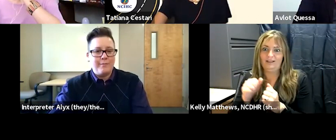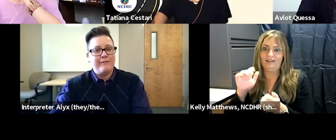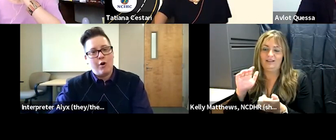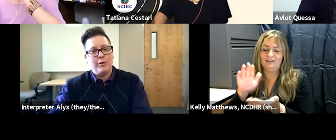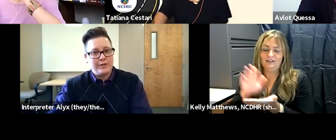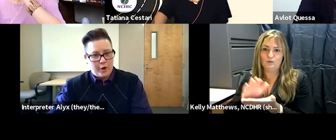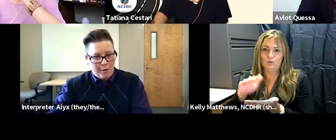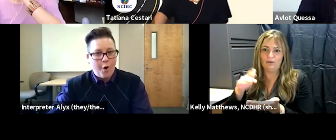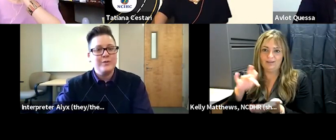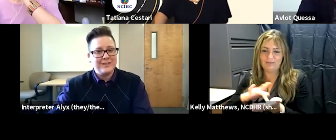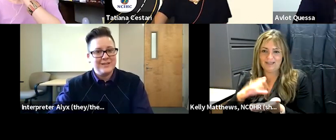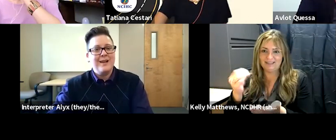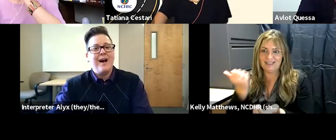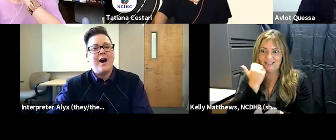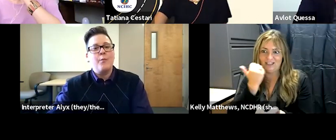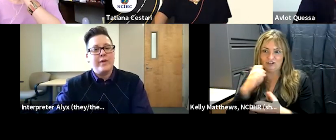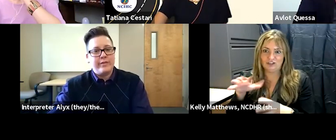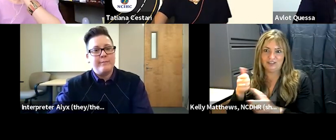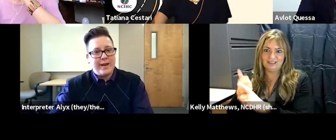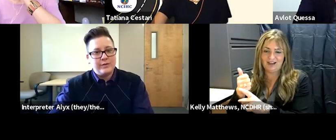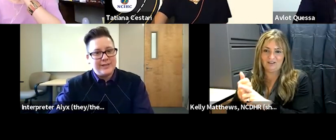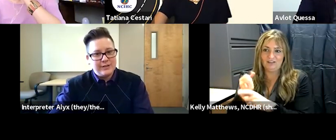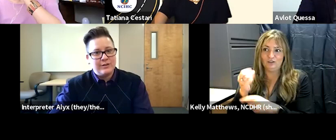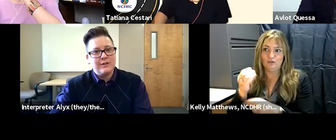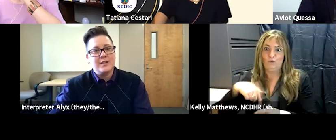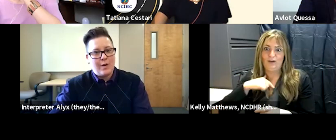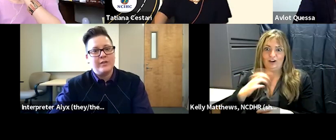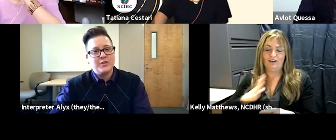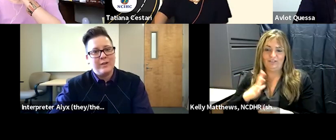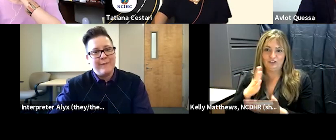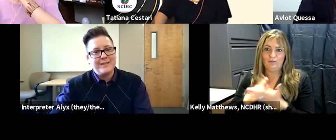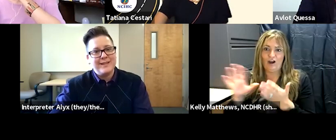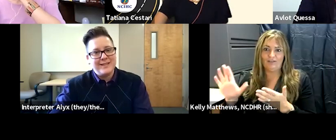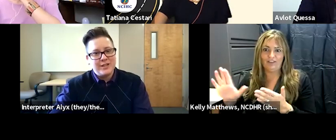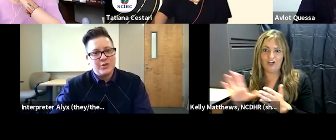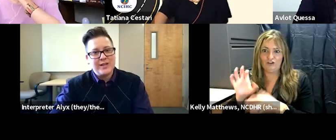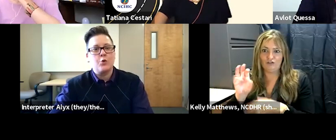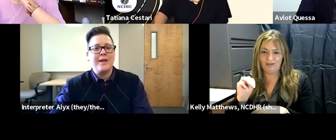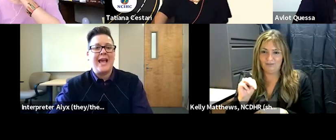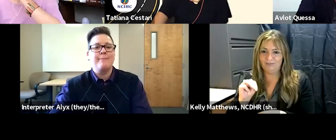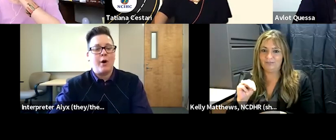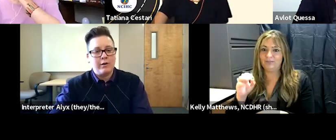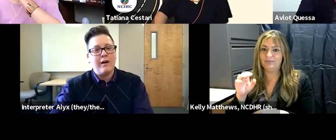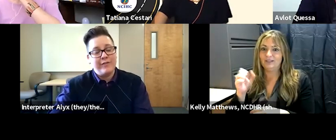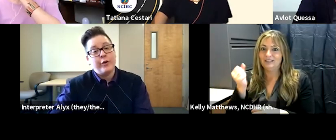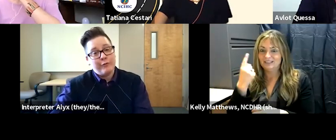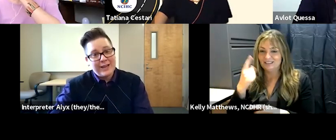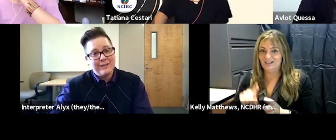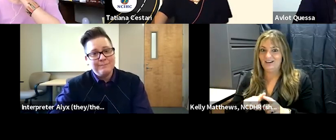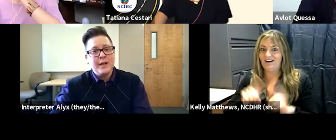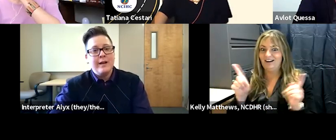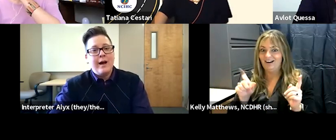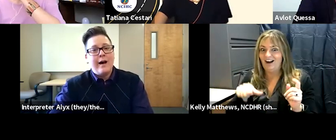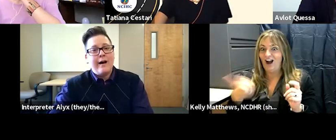become the formal you know host um with the medical center as well the school of medicine and dentistry so it became part of their